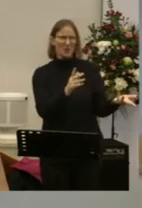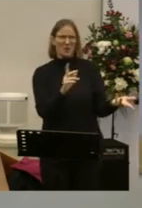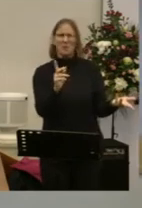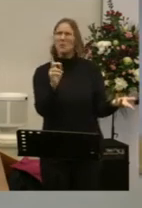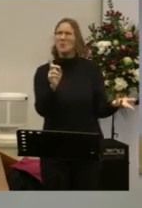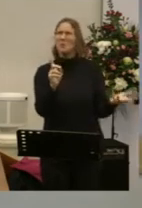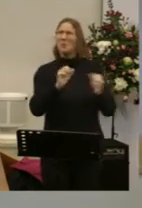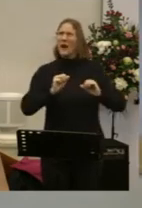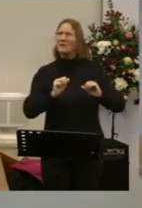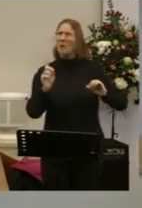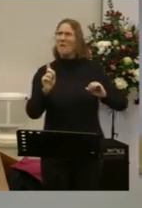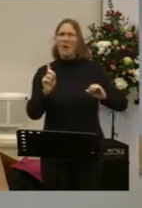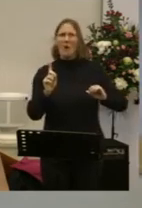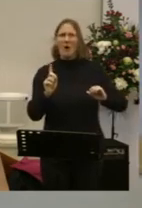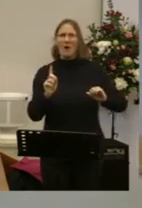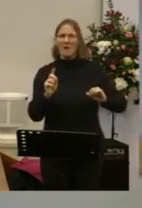for?